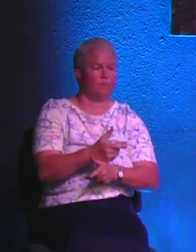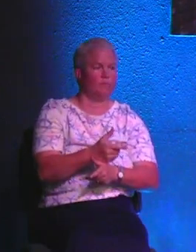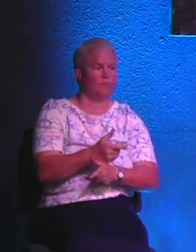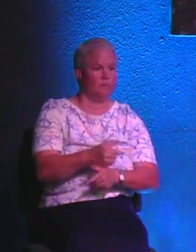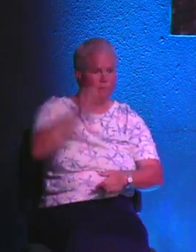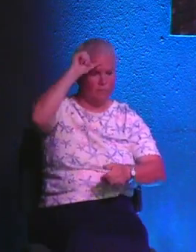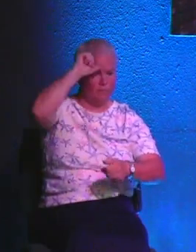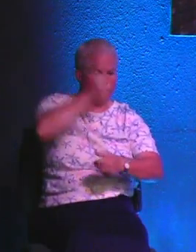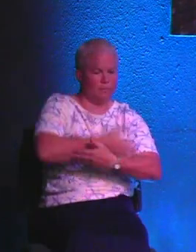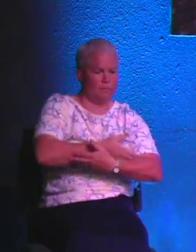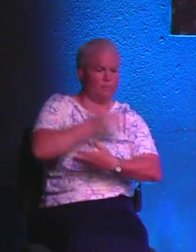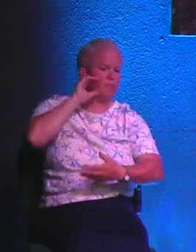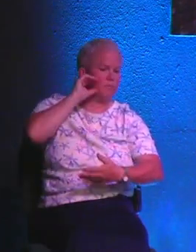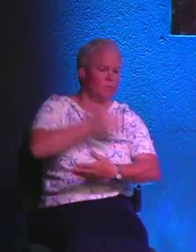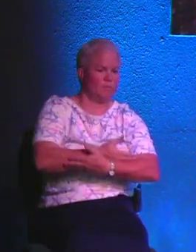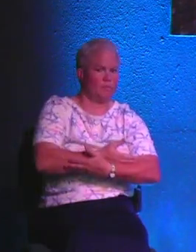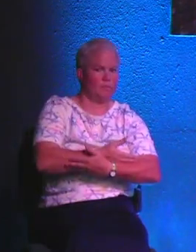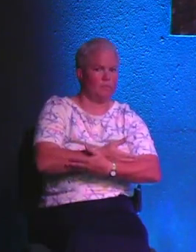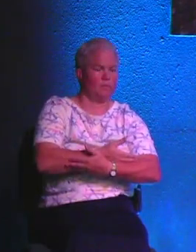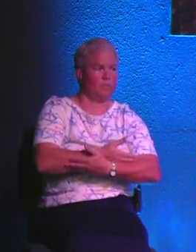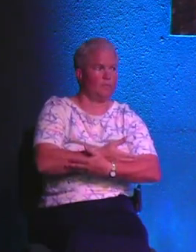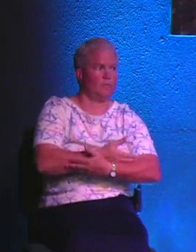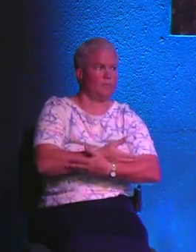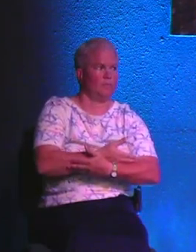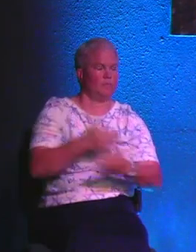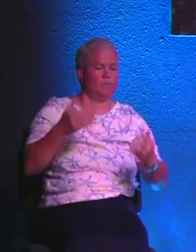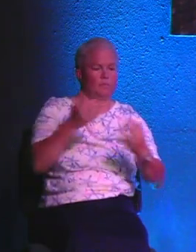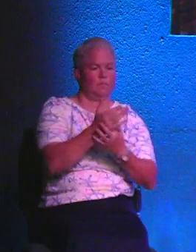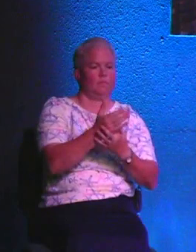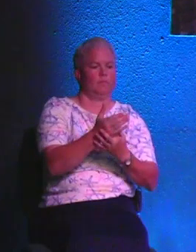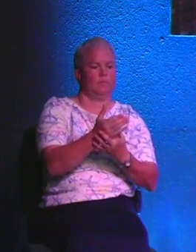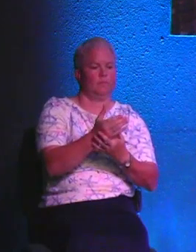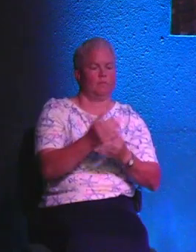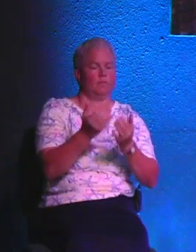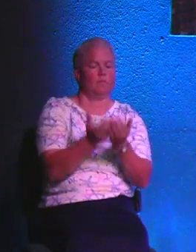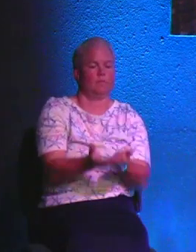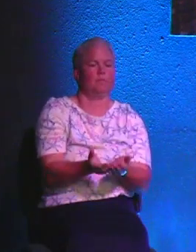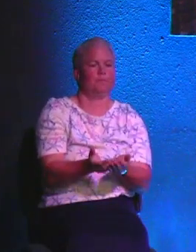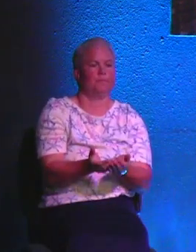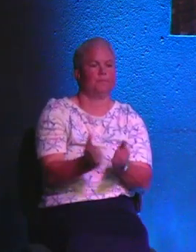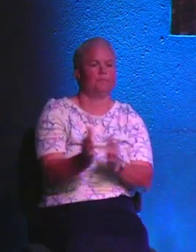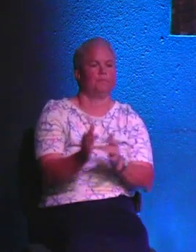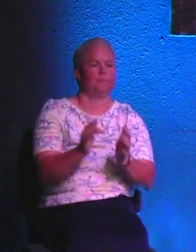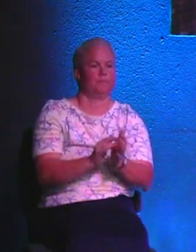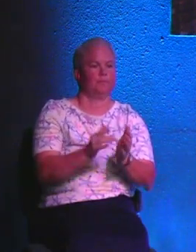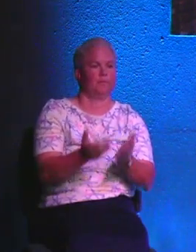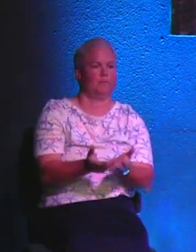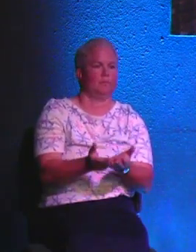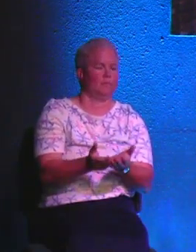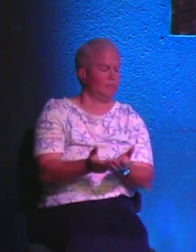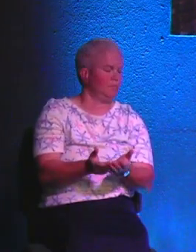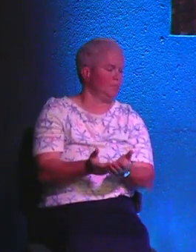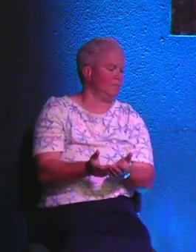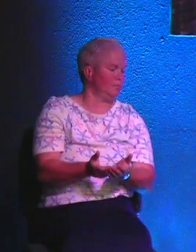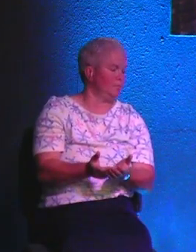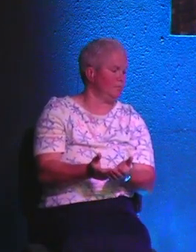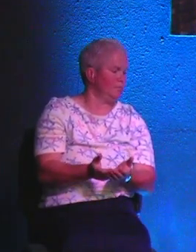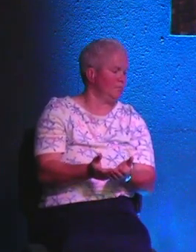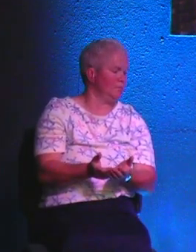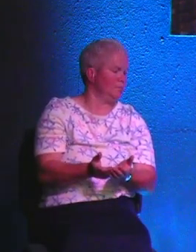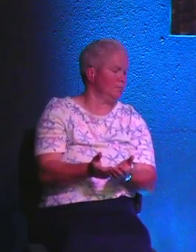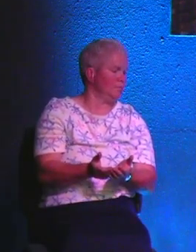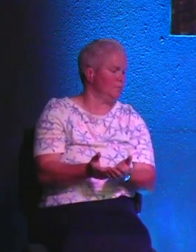has all that. It's all in there. We just need to filter it all through the Bible. And we should be doing that.